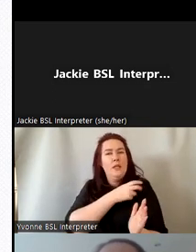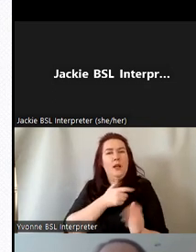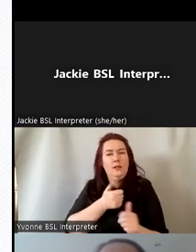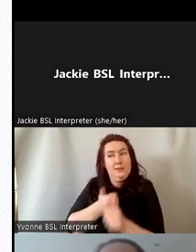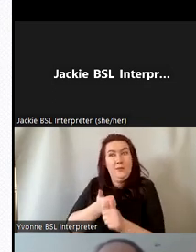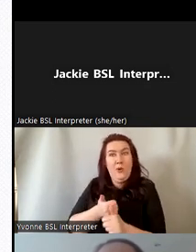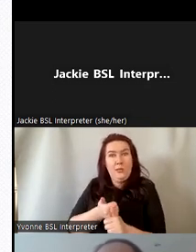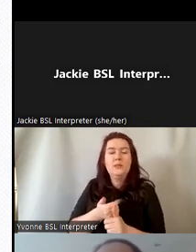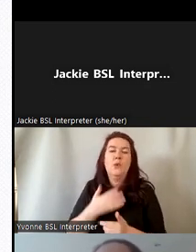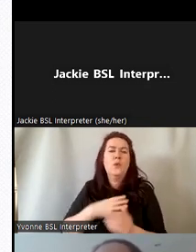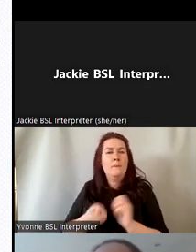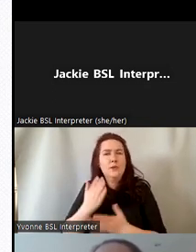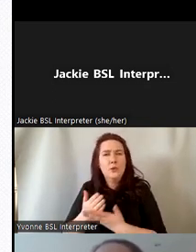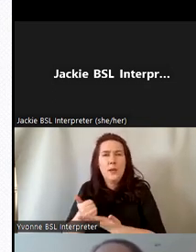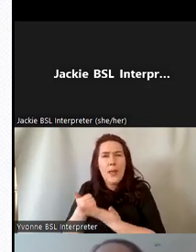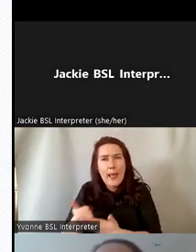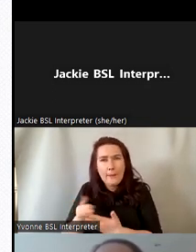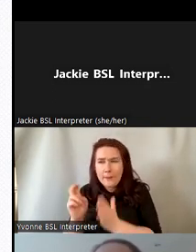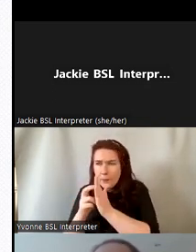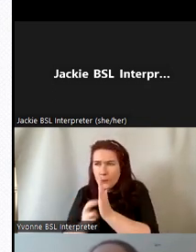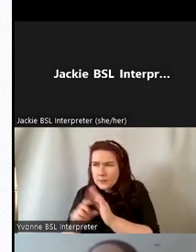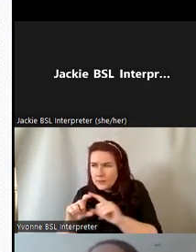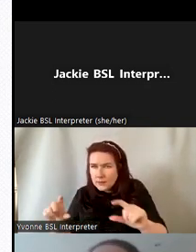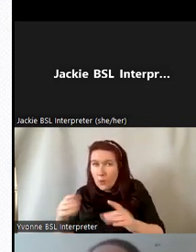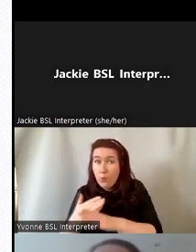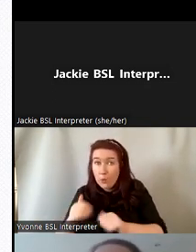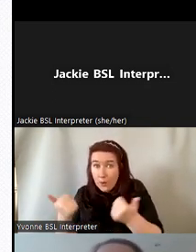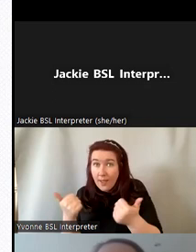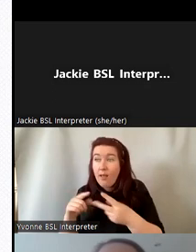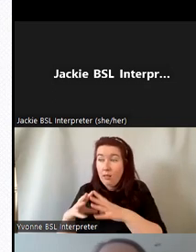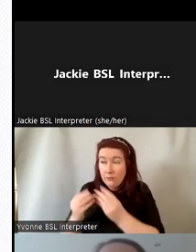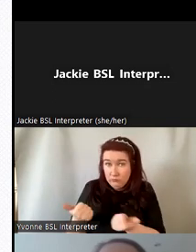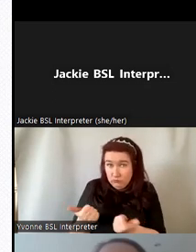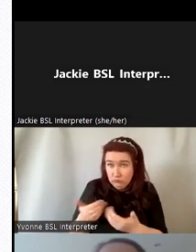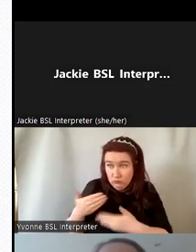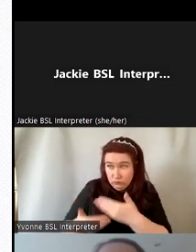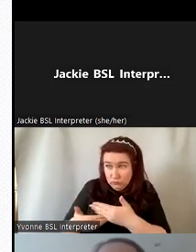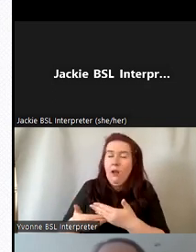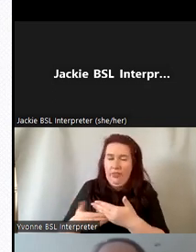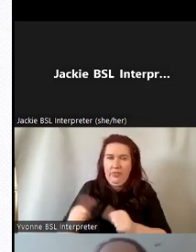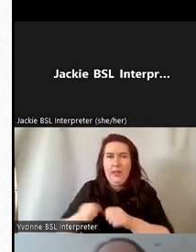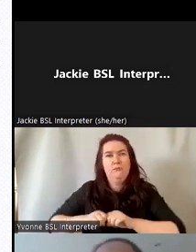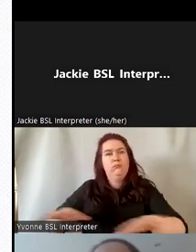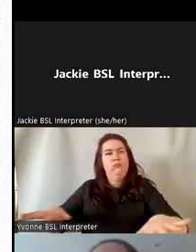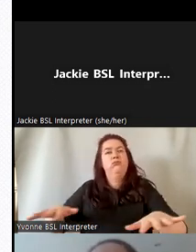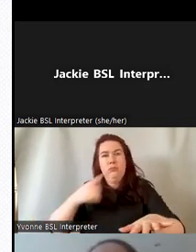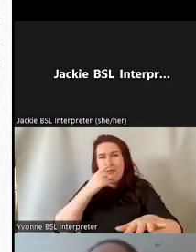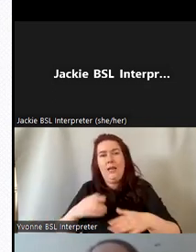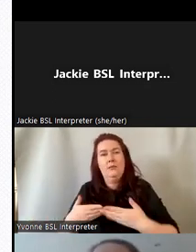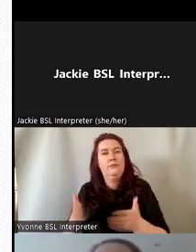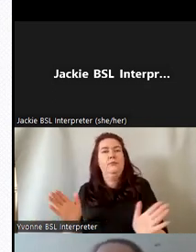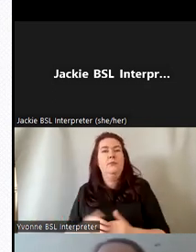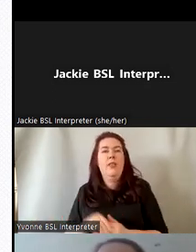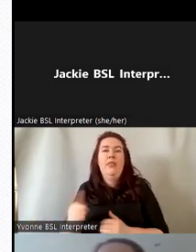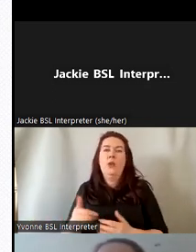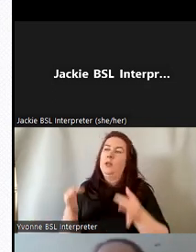the help notes were working well and that everything was working properly before we rolled it out more broadly and then we advertised the the